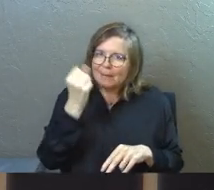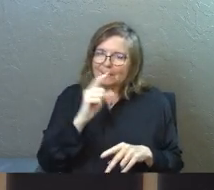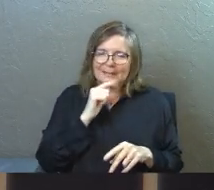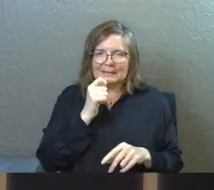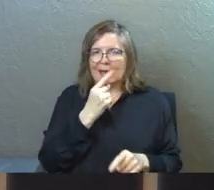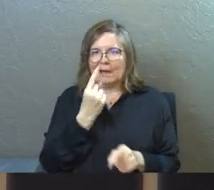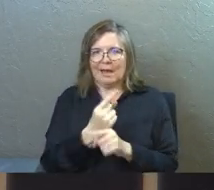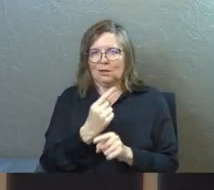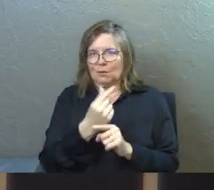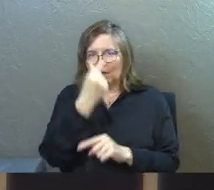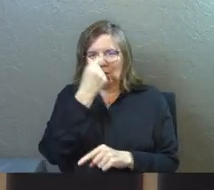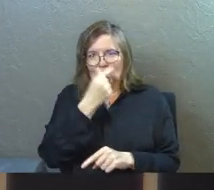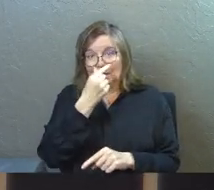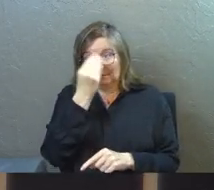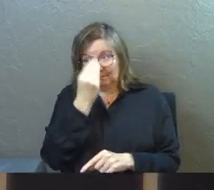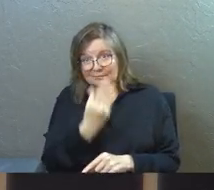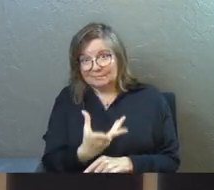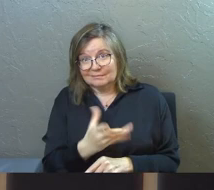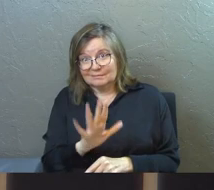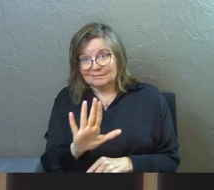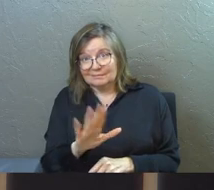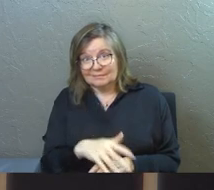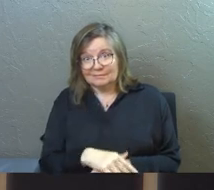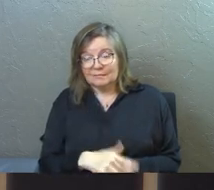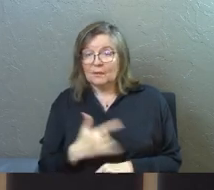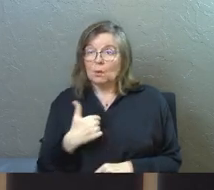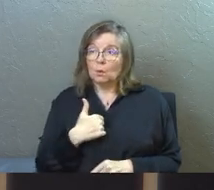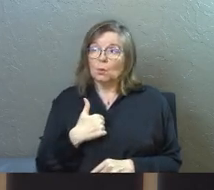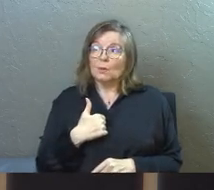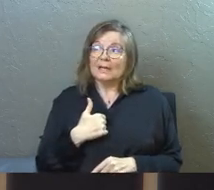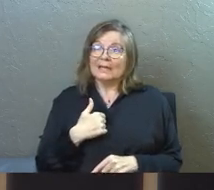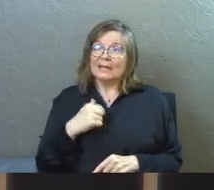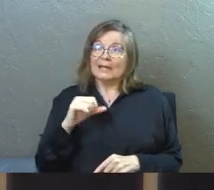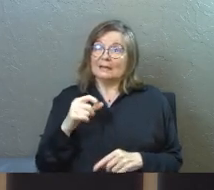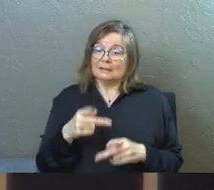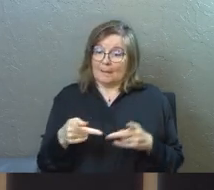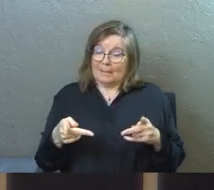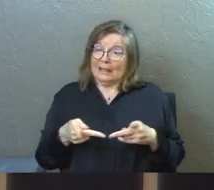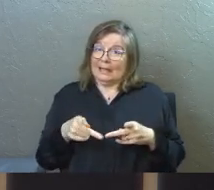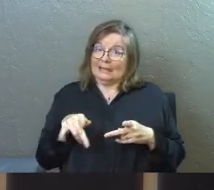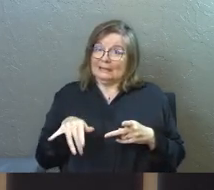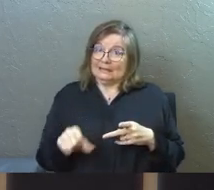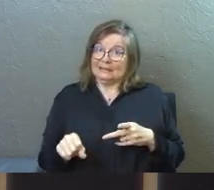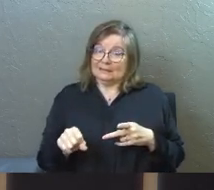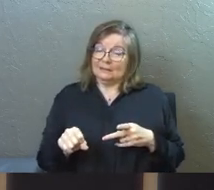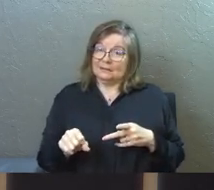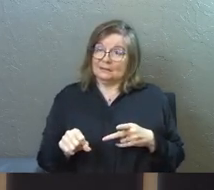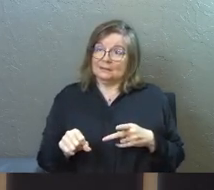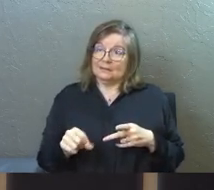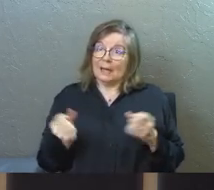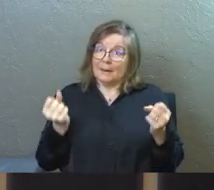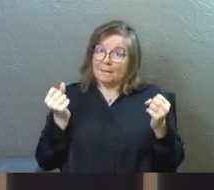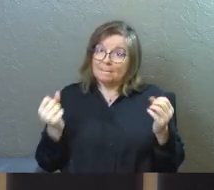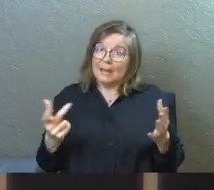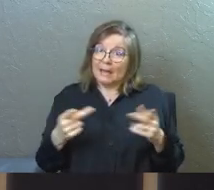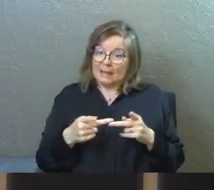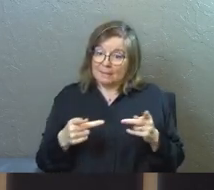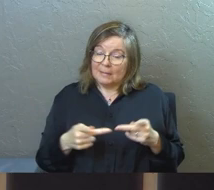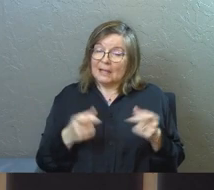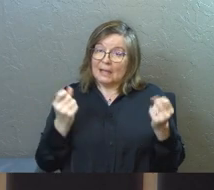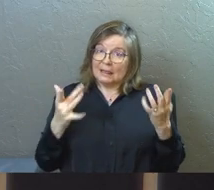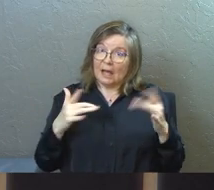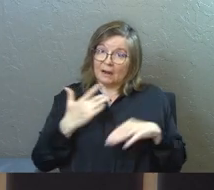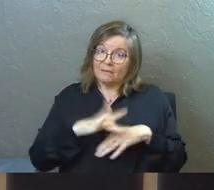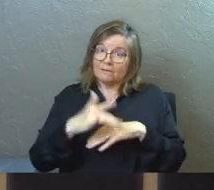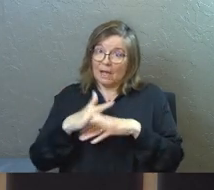not accurate in the Greek. I'll just tell you that. We get spaces. And the Greek definitely indicates that there are many spaces. There is